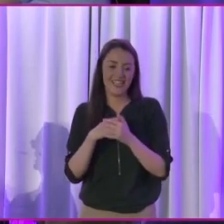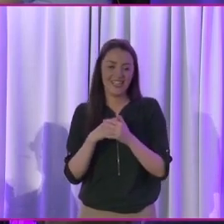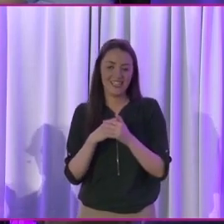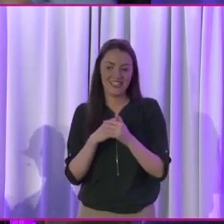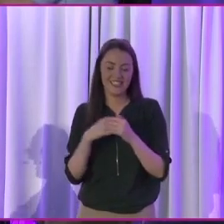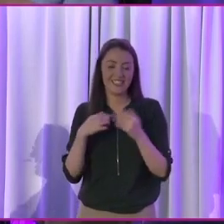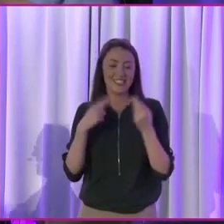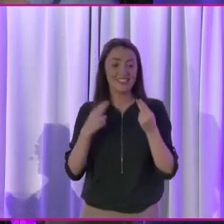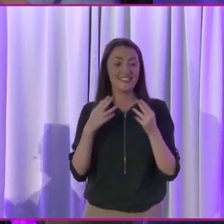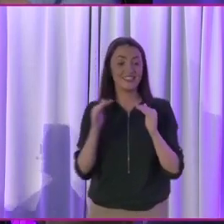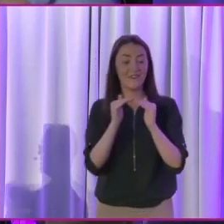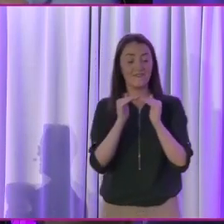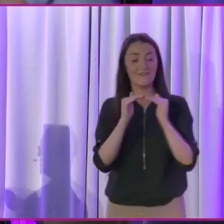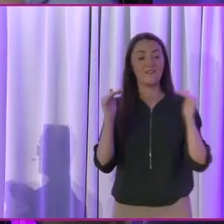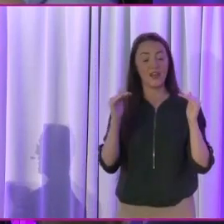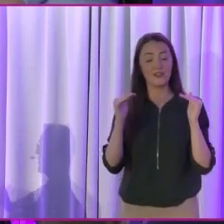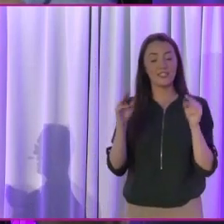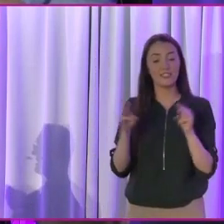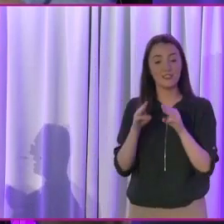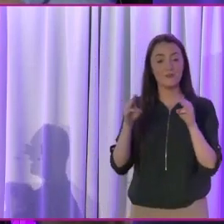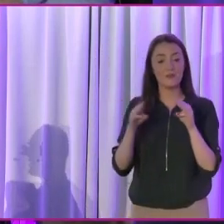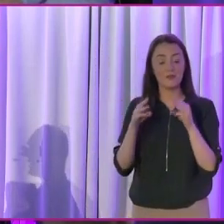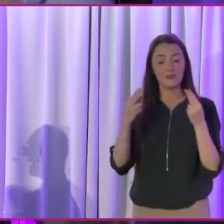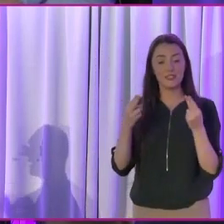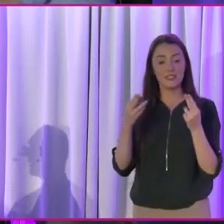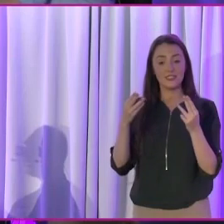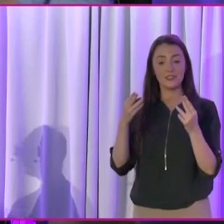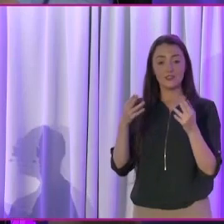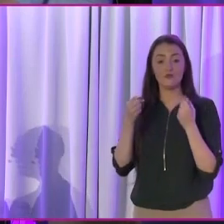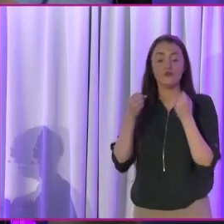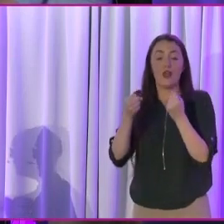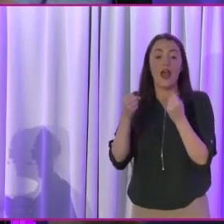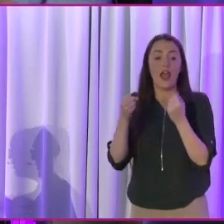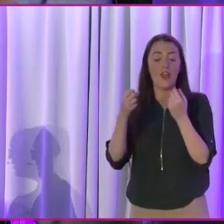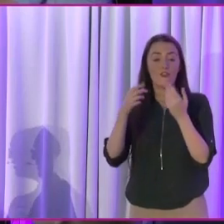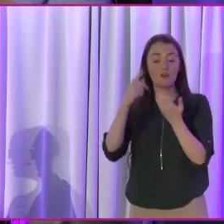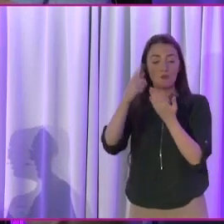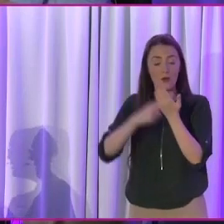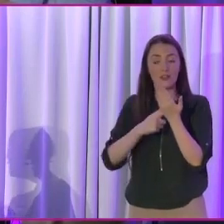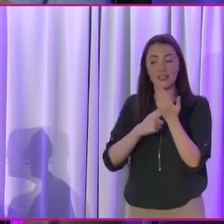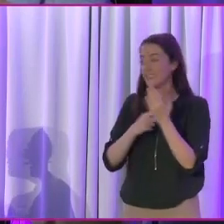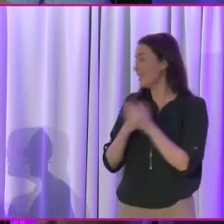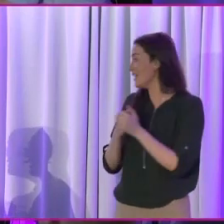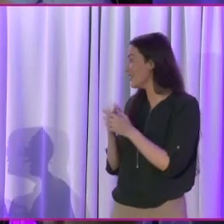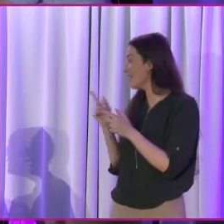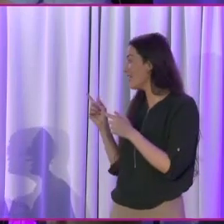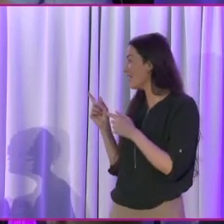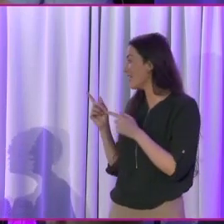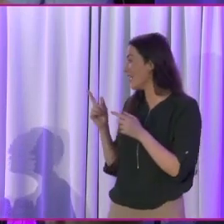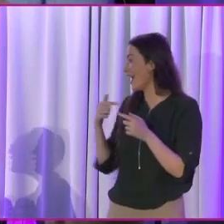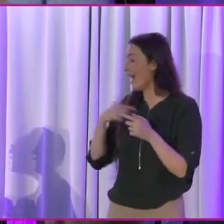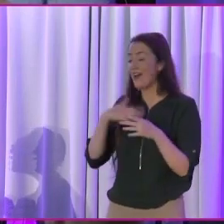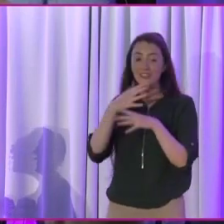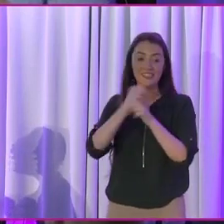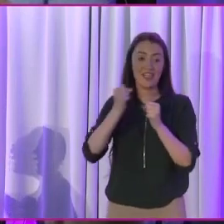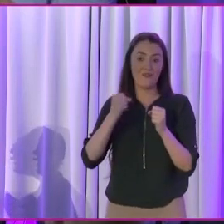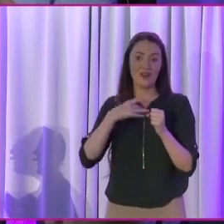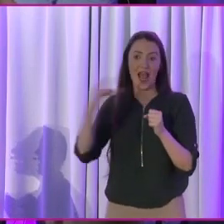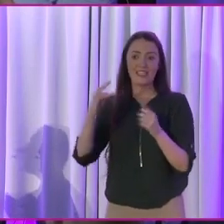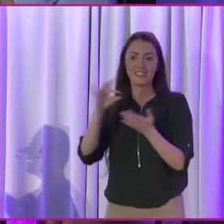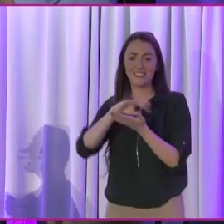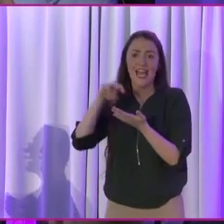and there has to be, and I keep going back to people drive policy. So thank you very much, everybody. problem is, I was never, I was never asked to dance.